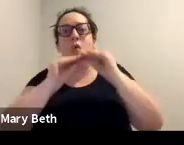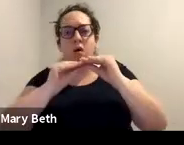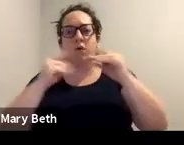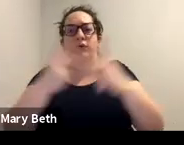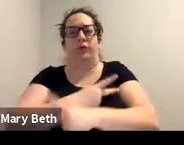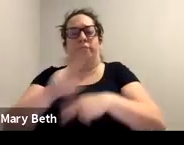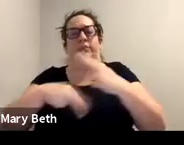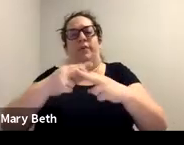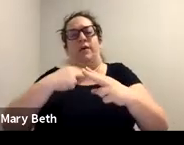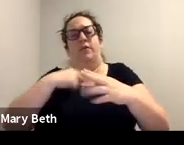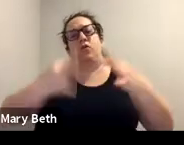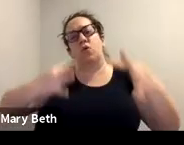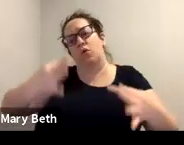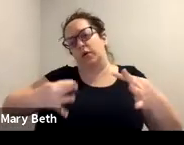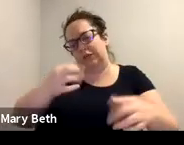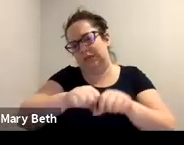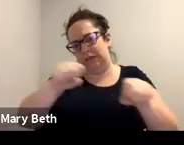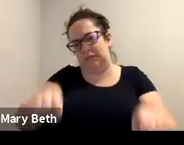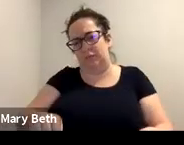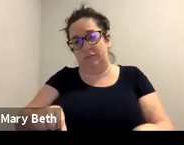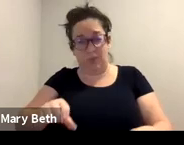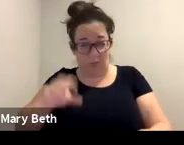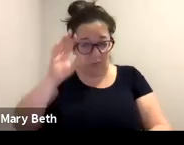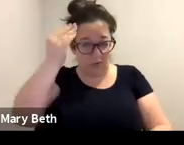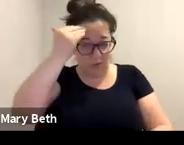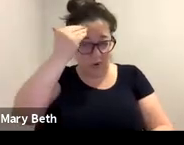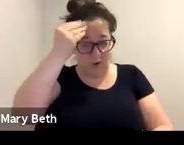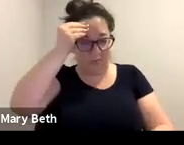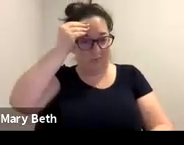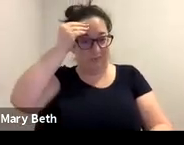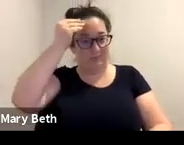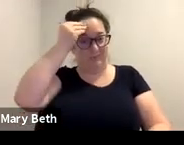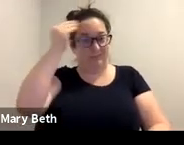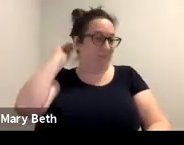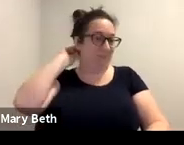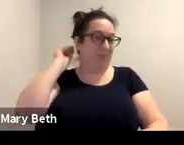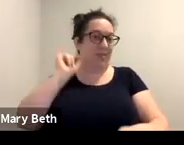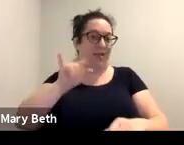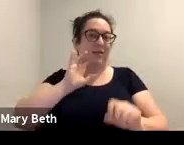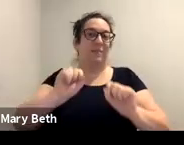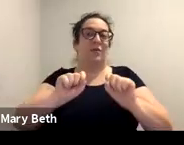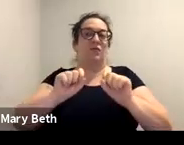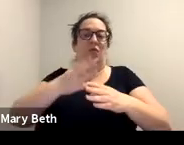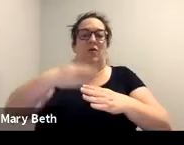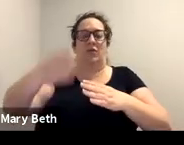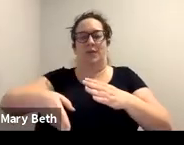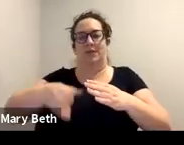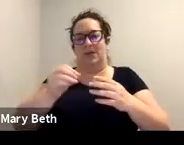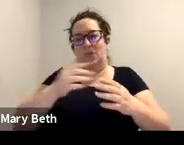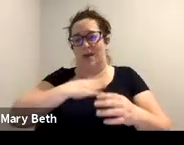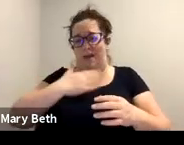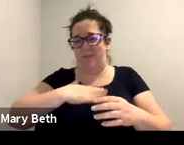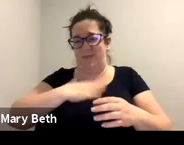just know that this is a potential consequence. If you need to talk to an attorney about what that can look like, you know, we're happy to connect you to one.